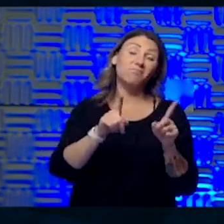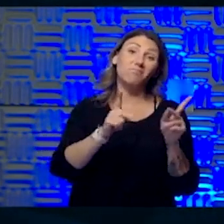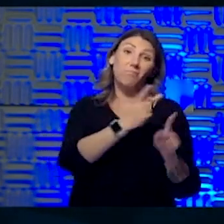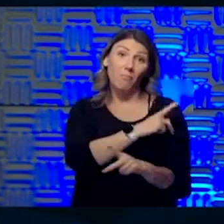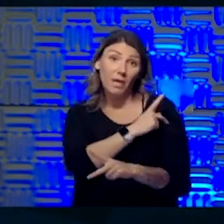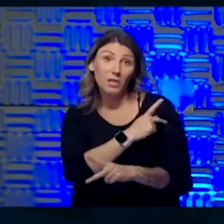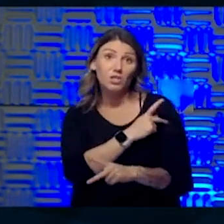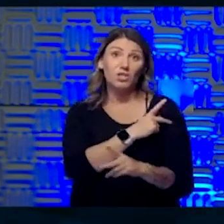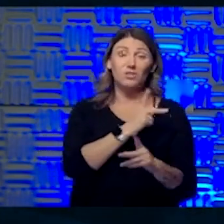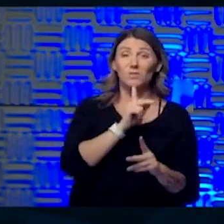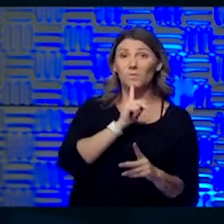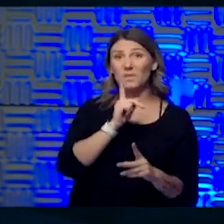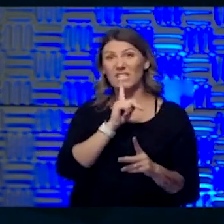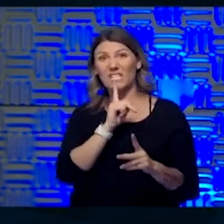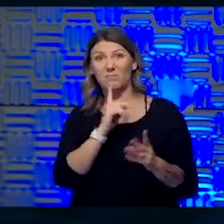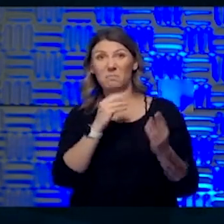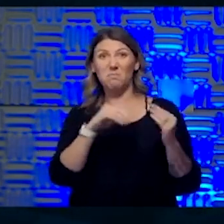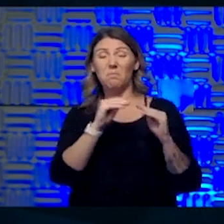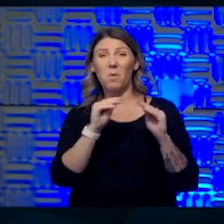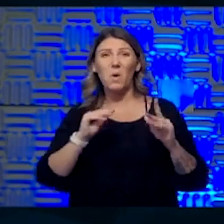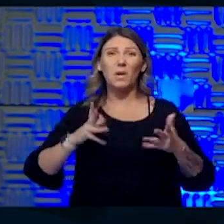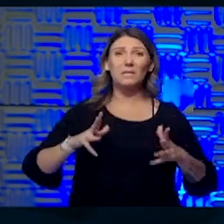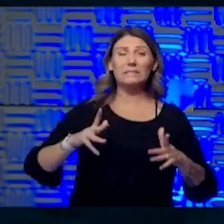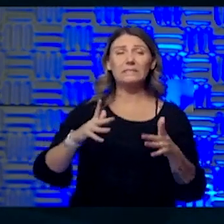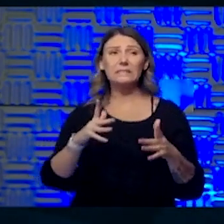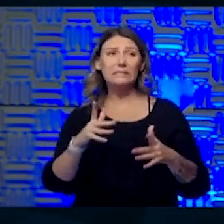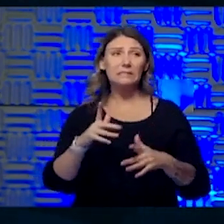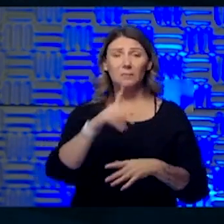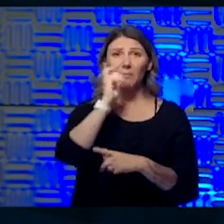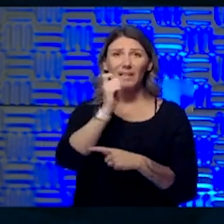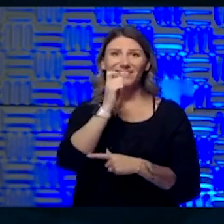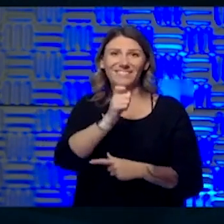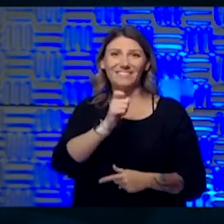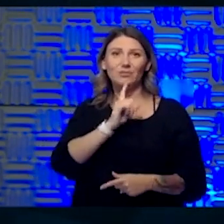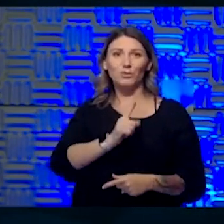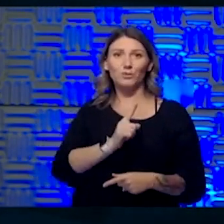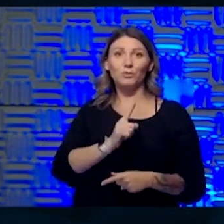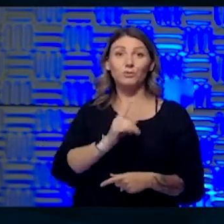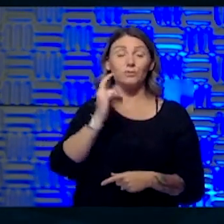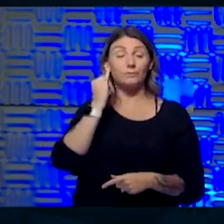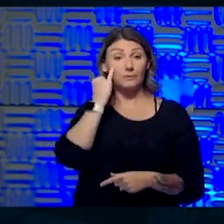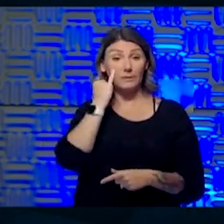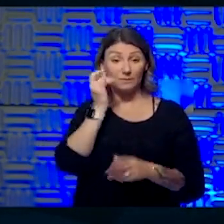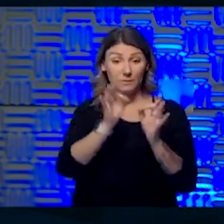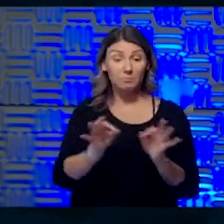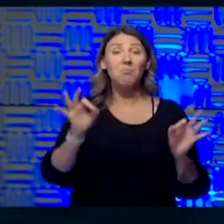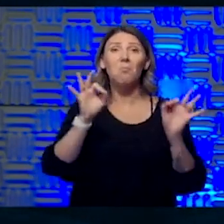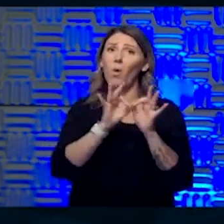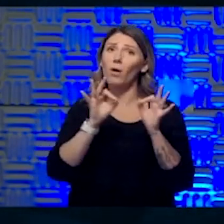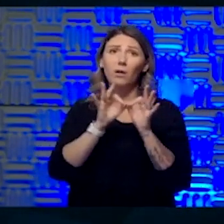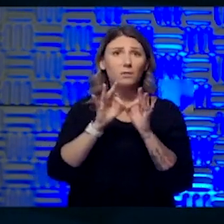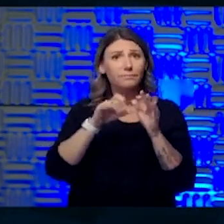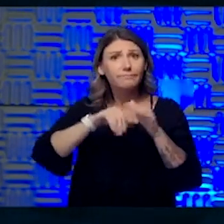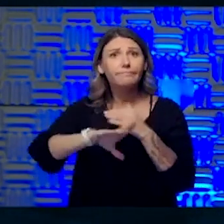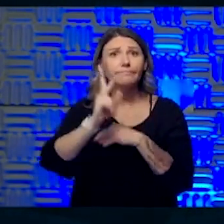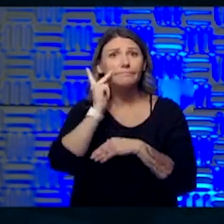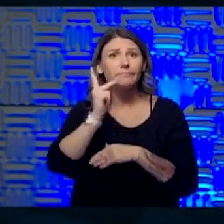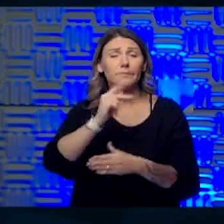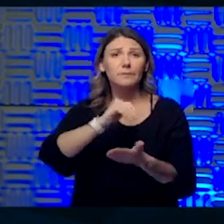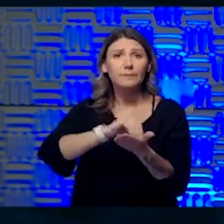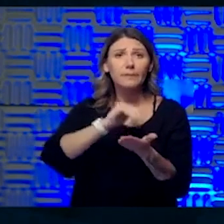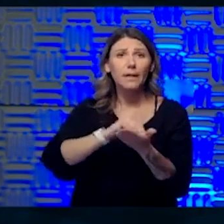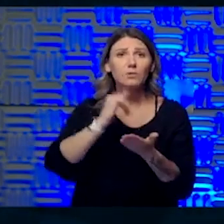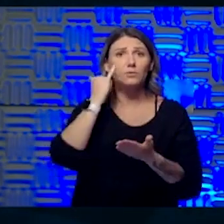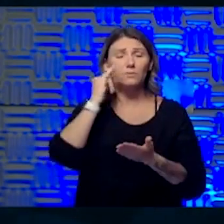of all the uncertainty. Um, and it's, it is important to get in soon, uh, to get these symptoms evaluated so that we can stem off problems,